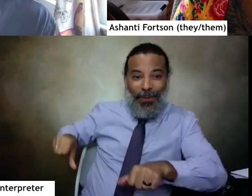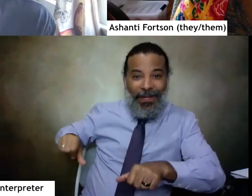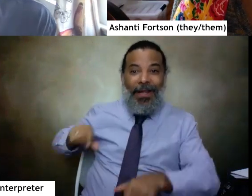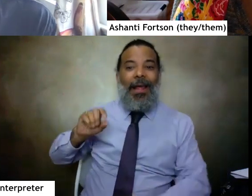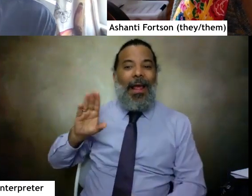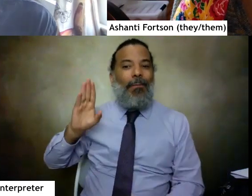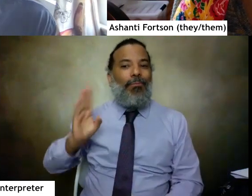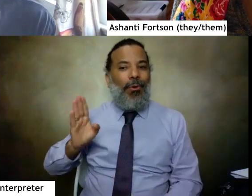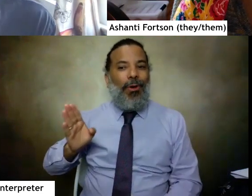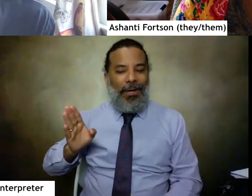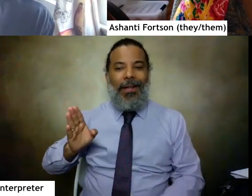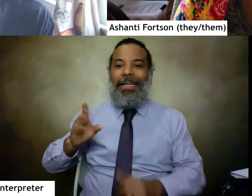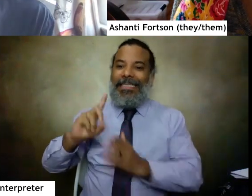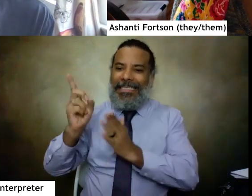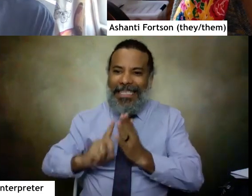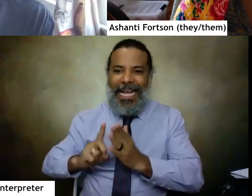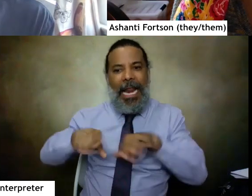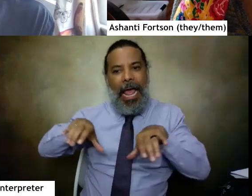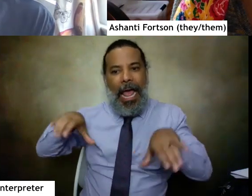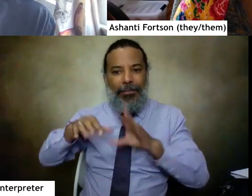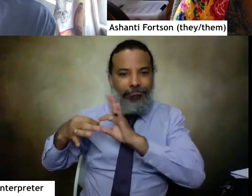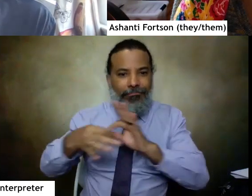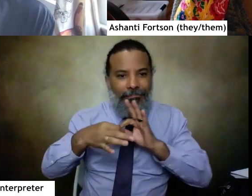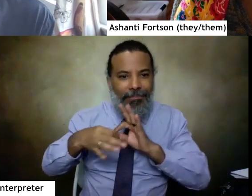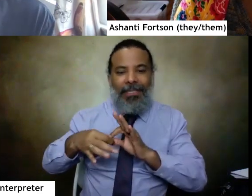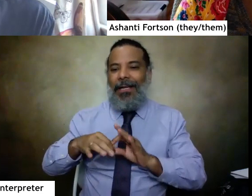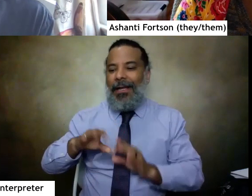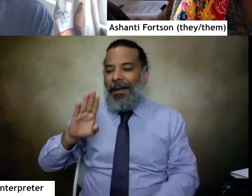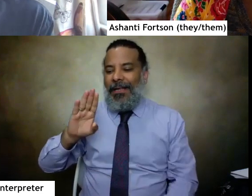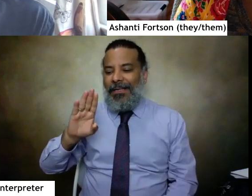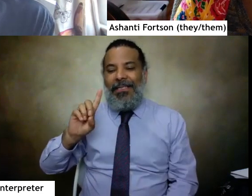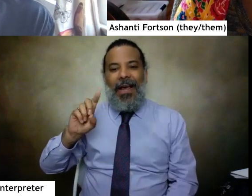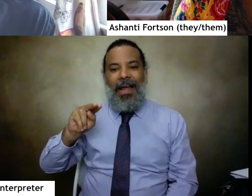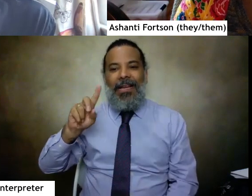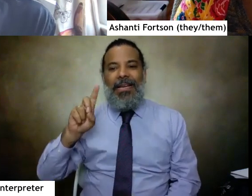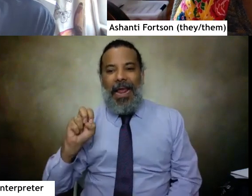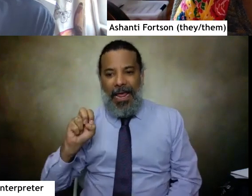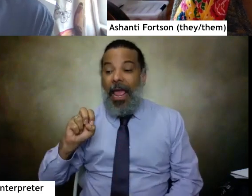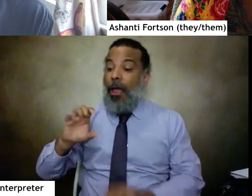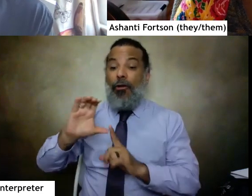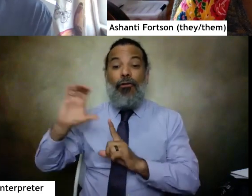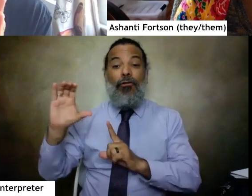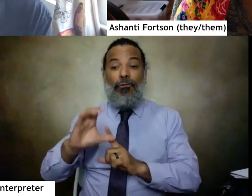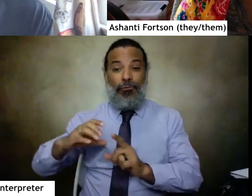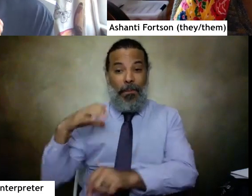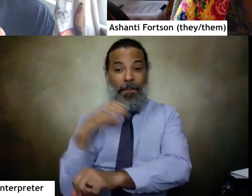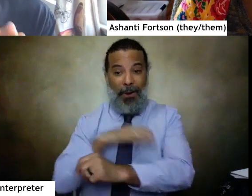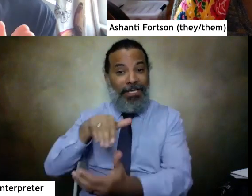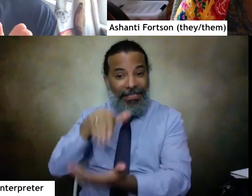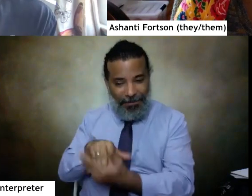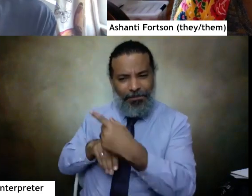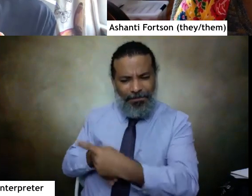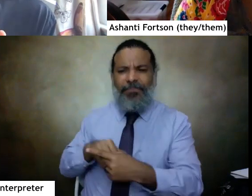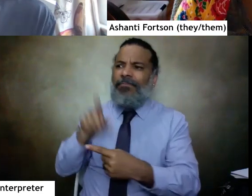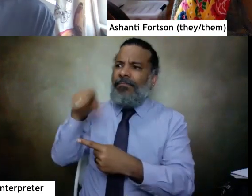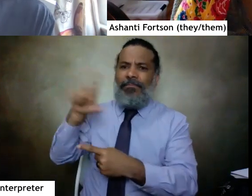Design Action Collective, Dignidad Rebelde, and Center for Cultural Power. And those folks were